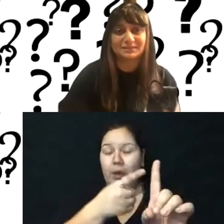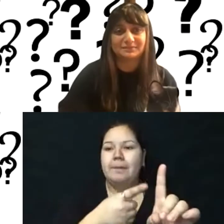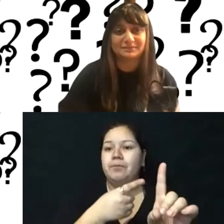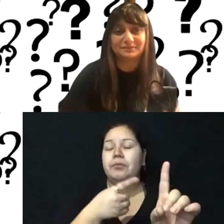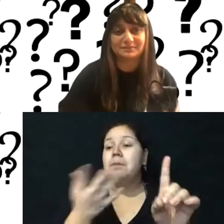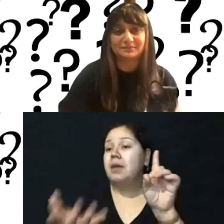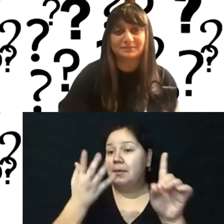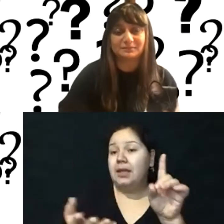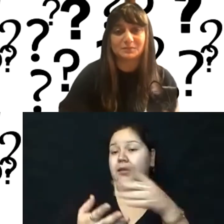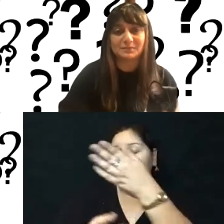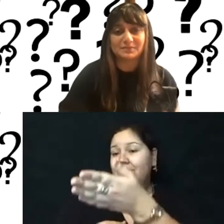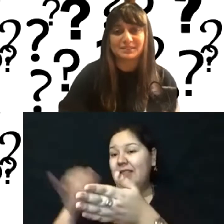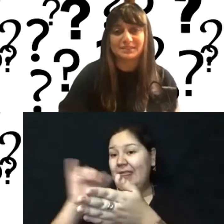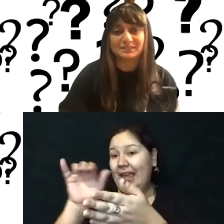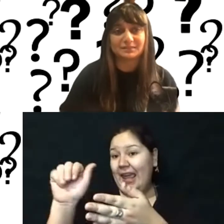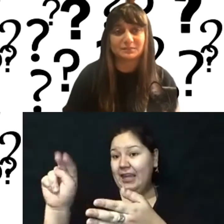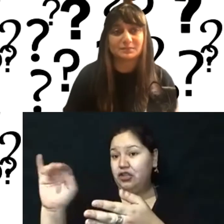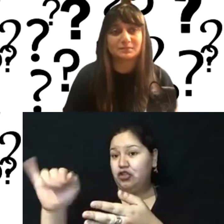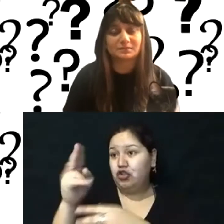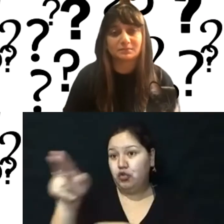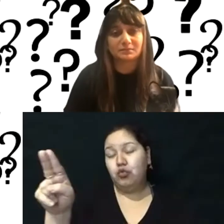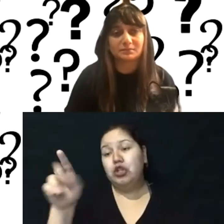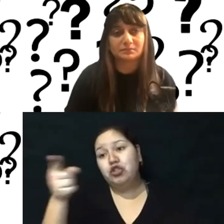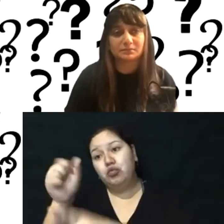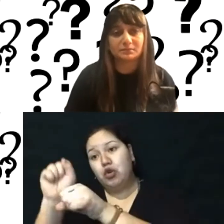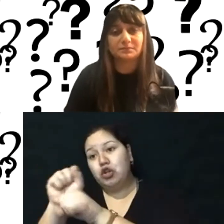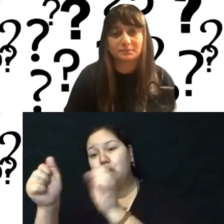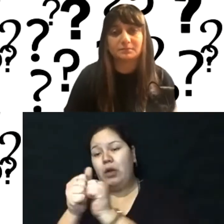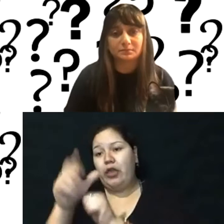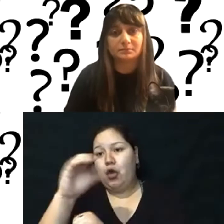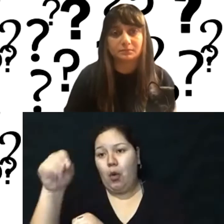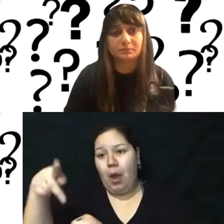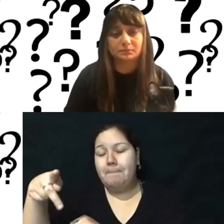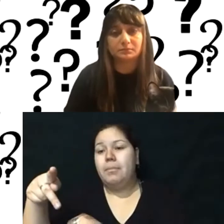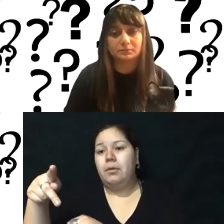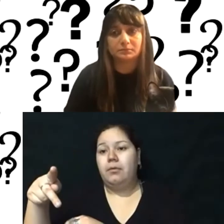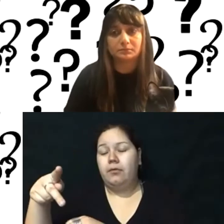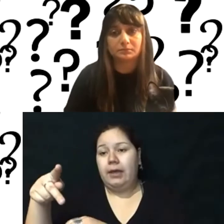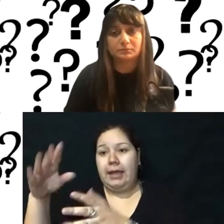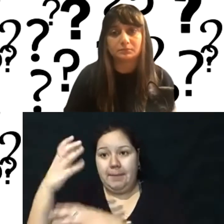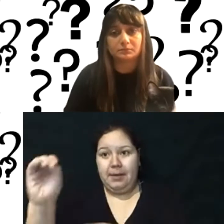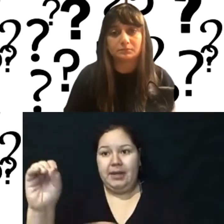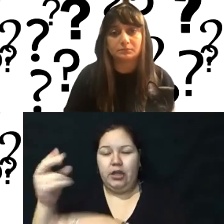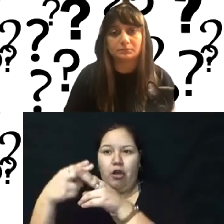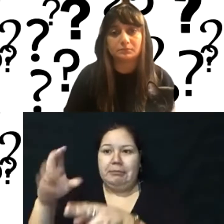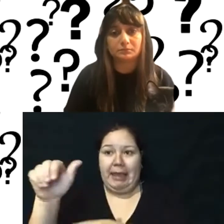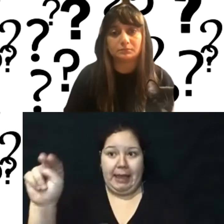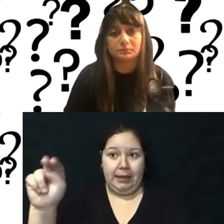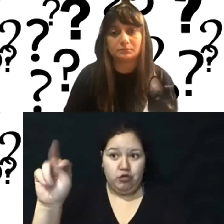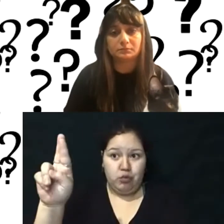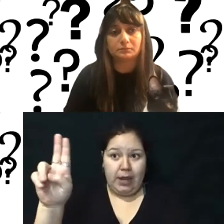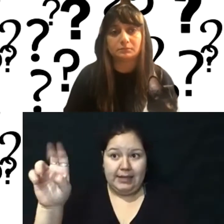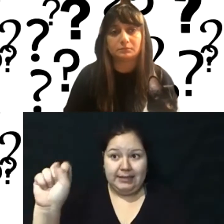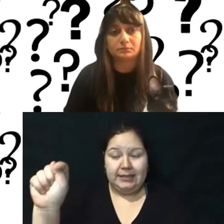Andrew works with a, um, a cooperative hosting company here called CanTrust. Um, and you know, you pay per month